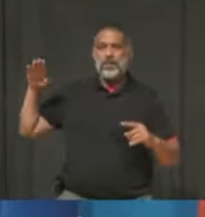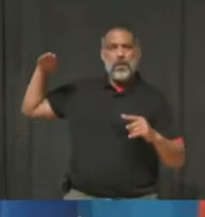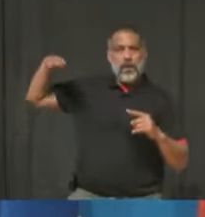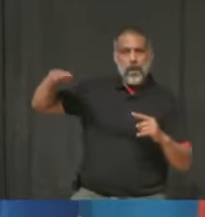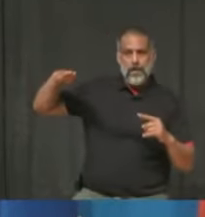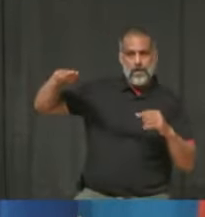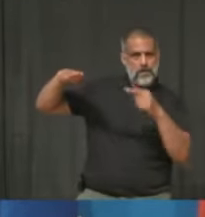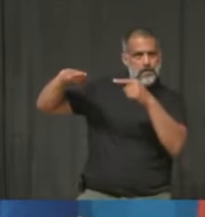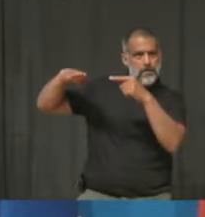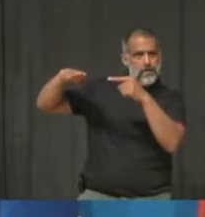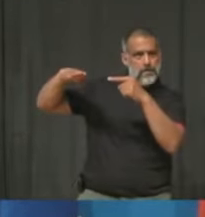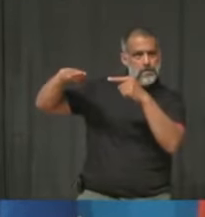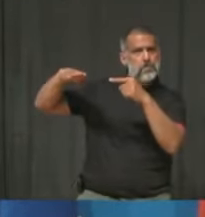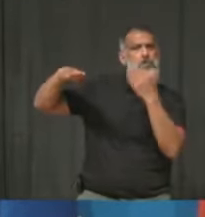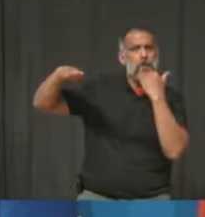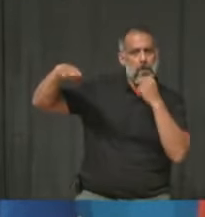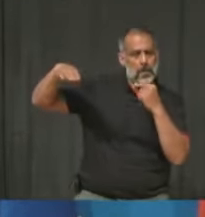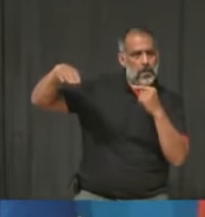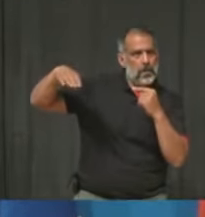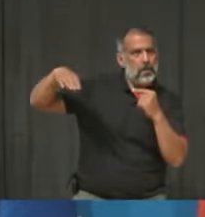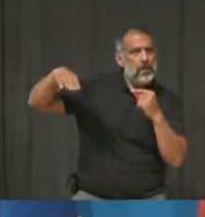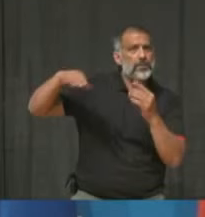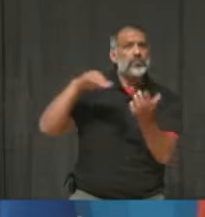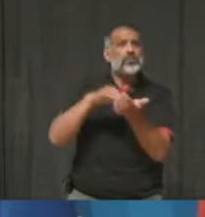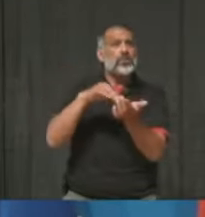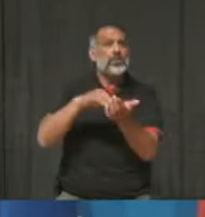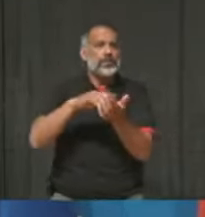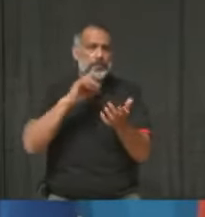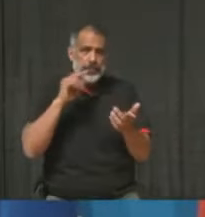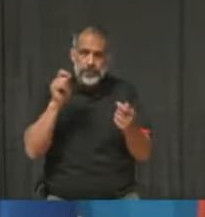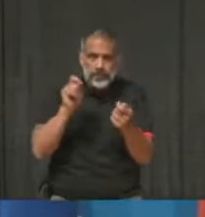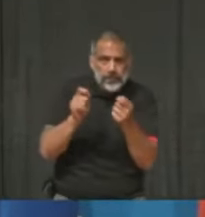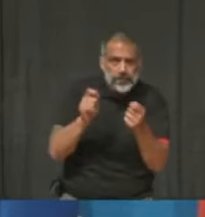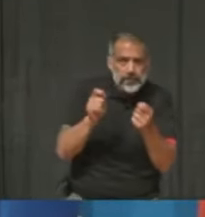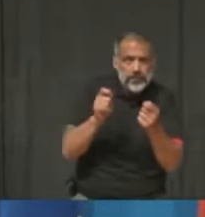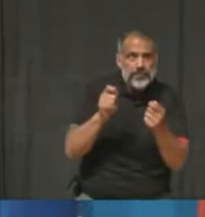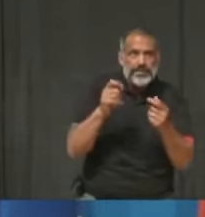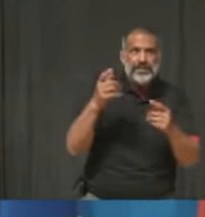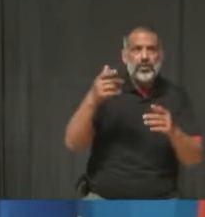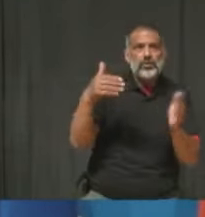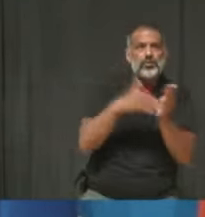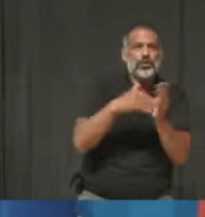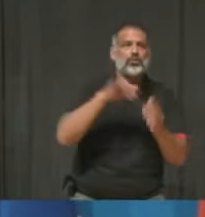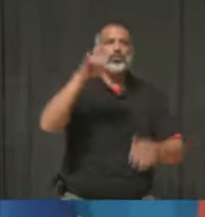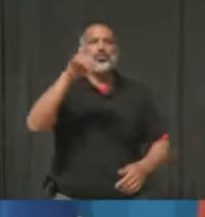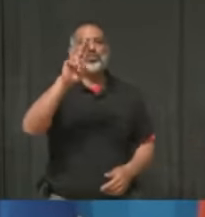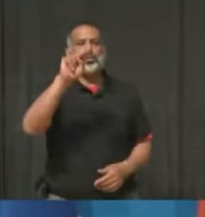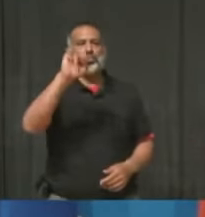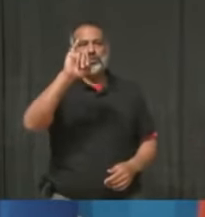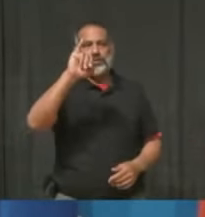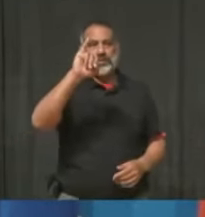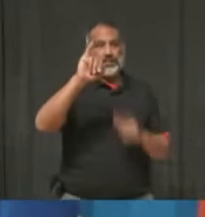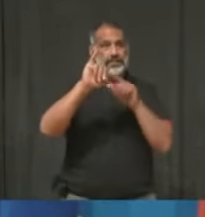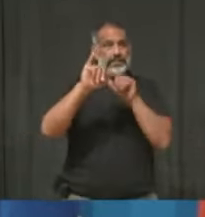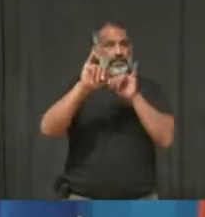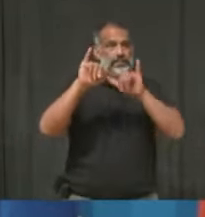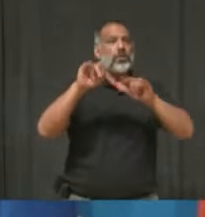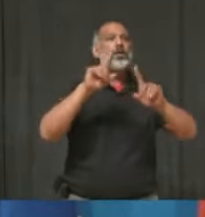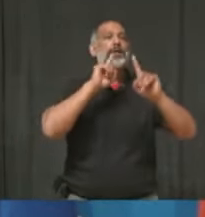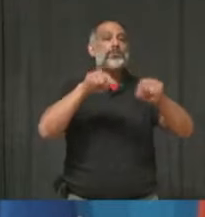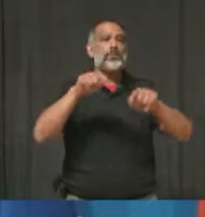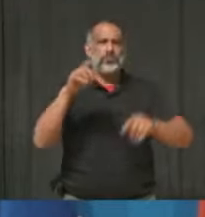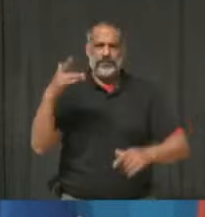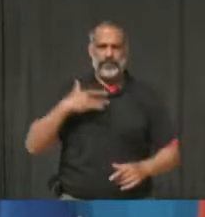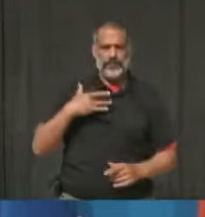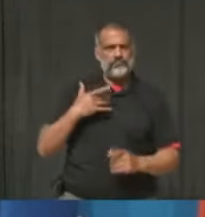trending downward, maybe he'll have a change of heart. I'd like to invite Dr. Peter Lowe to speak on this topic again, whether he thinks it's right for